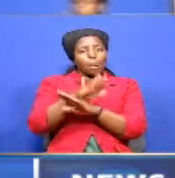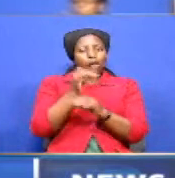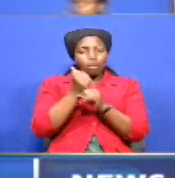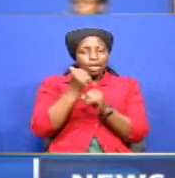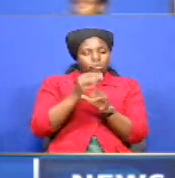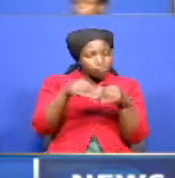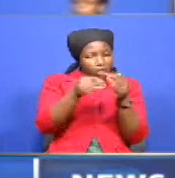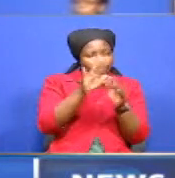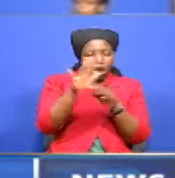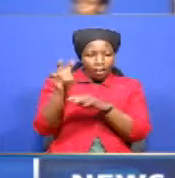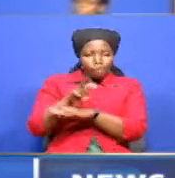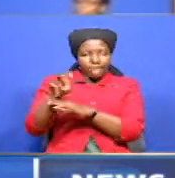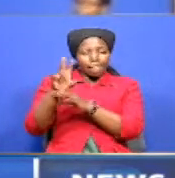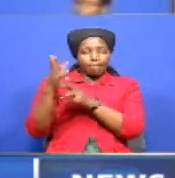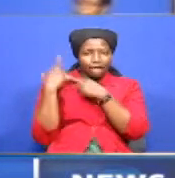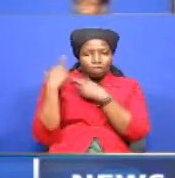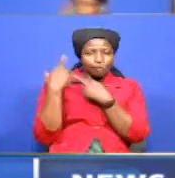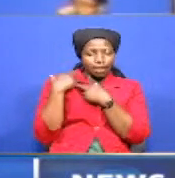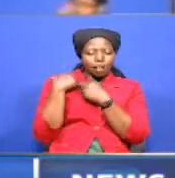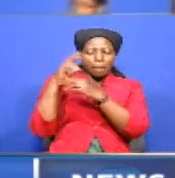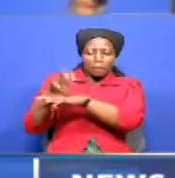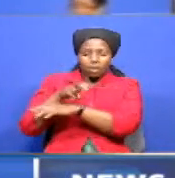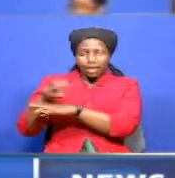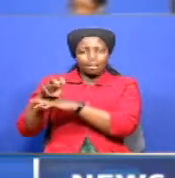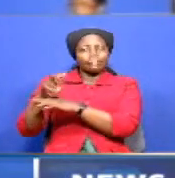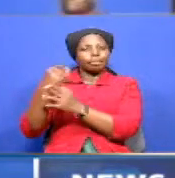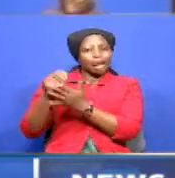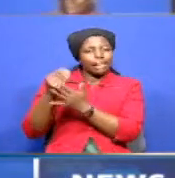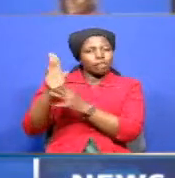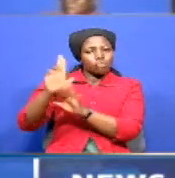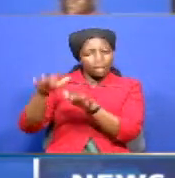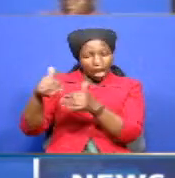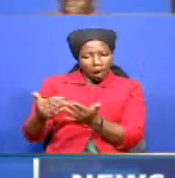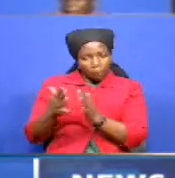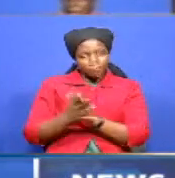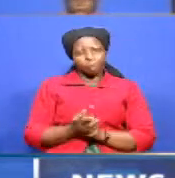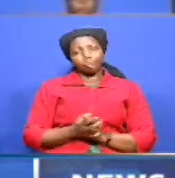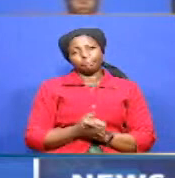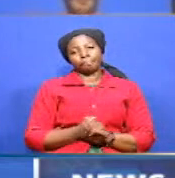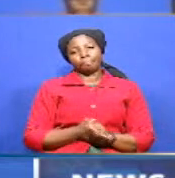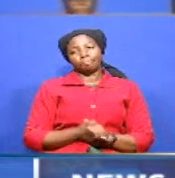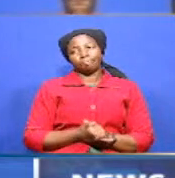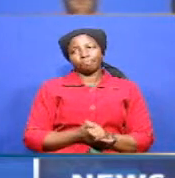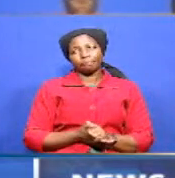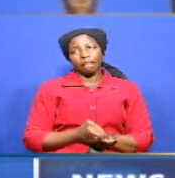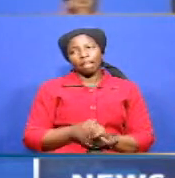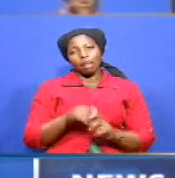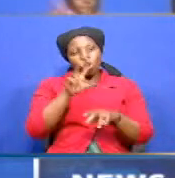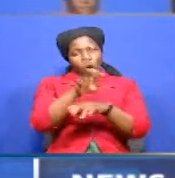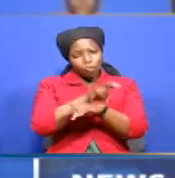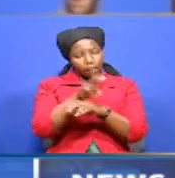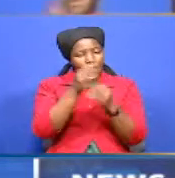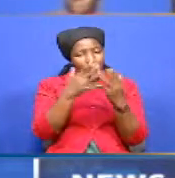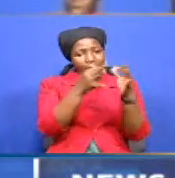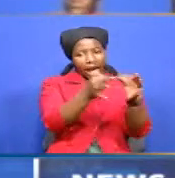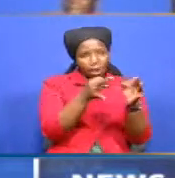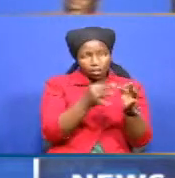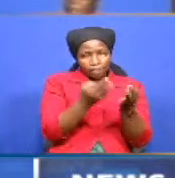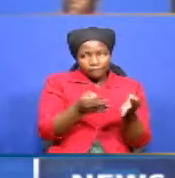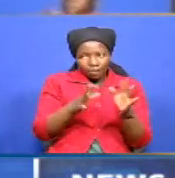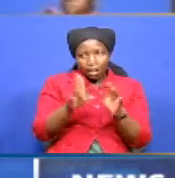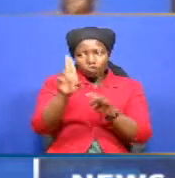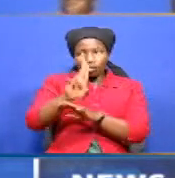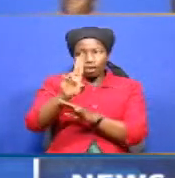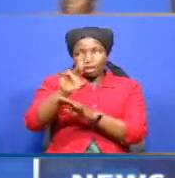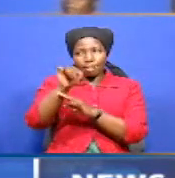oversight role in monitoring emergency expenses observation that many accounting officers are taking advantage of the